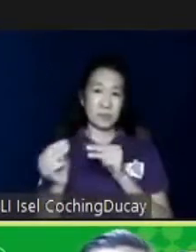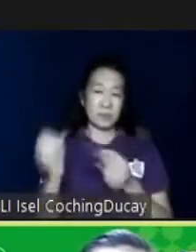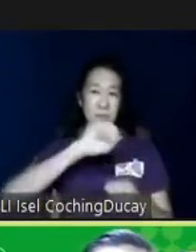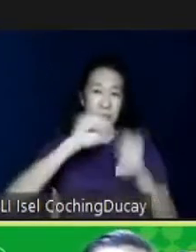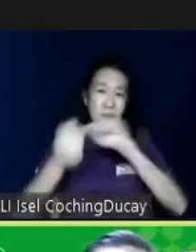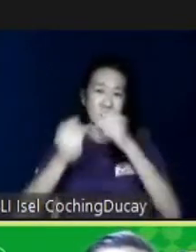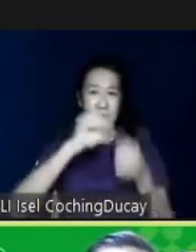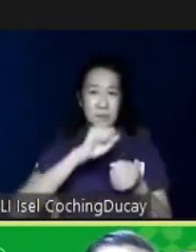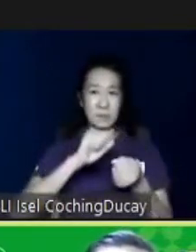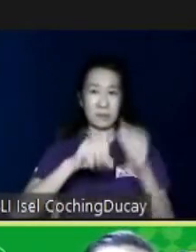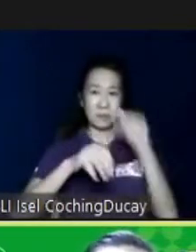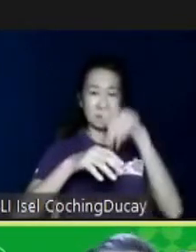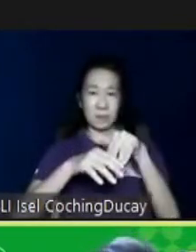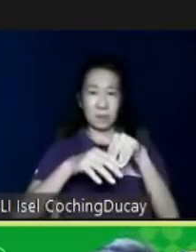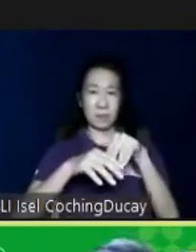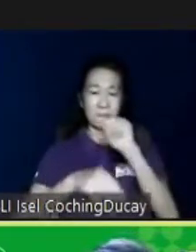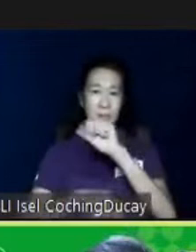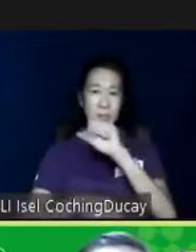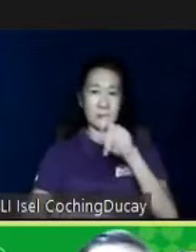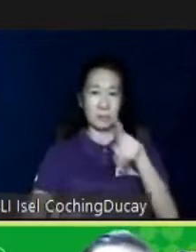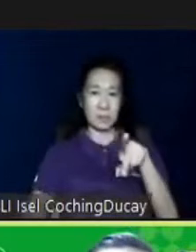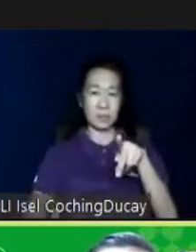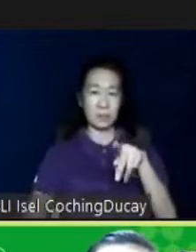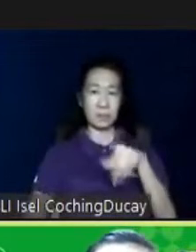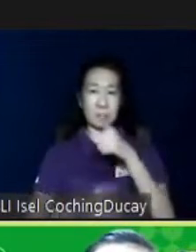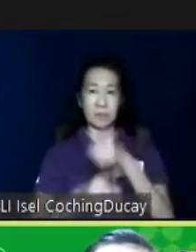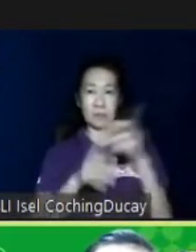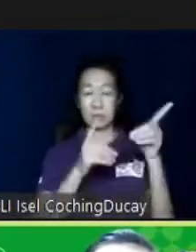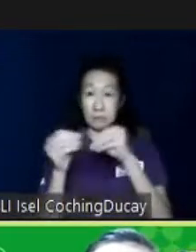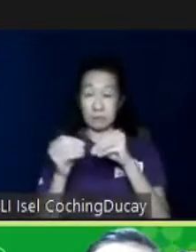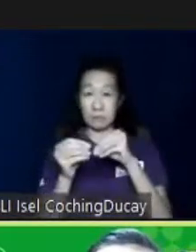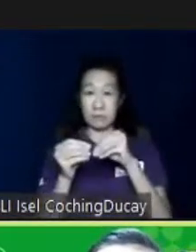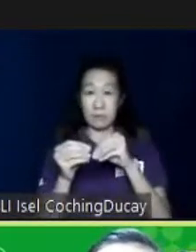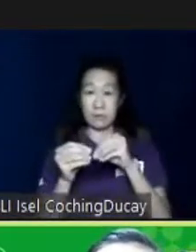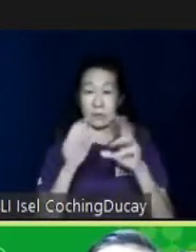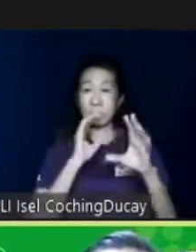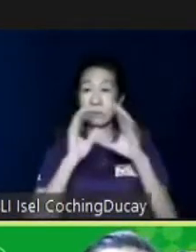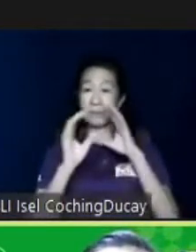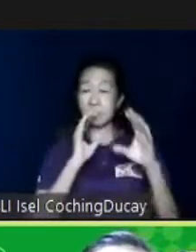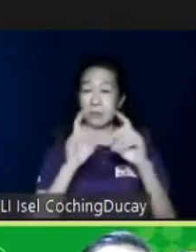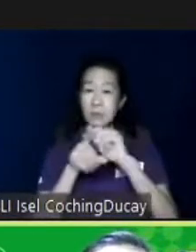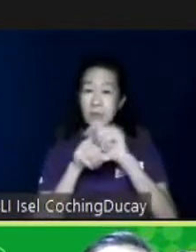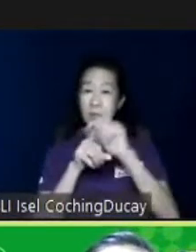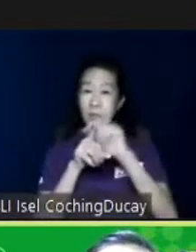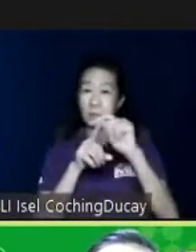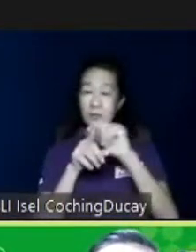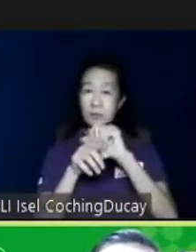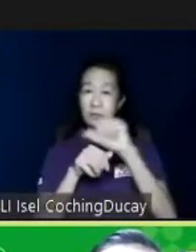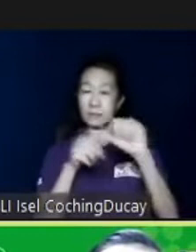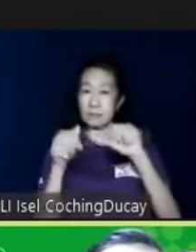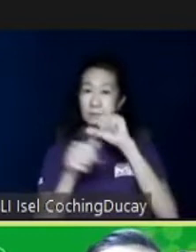within the ASP team, we actually conduct conversations and training around